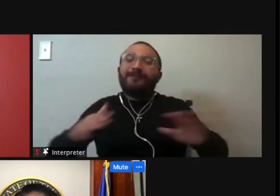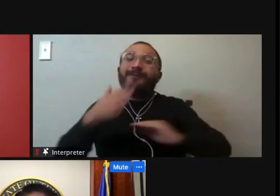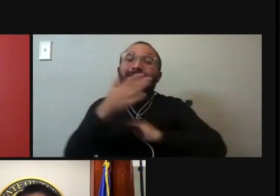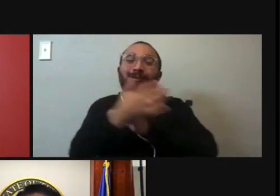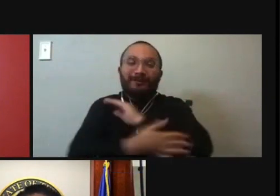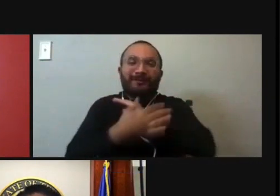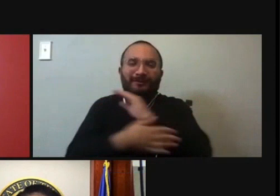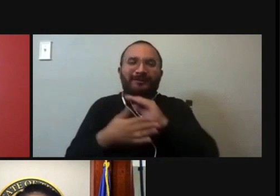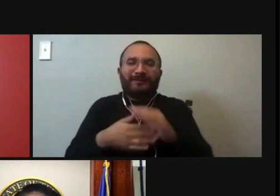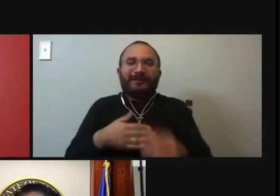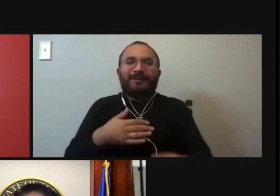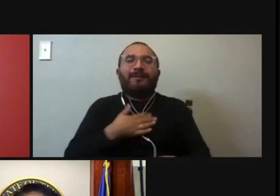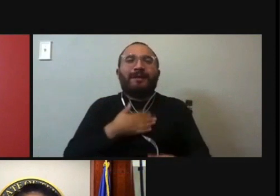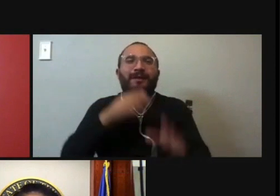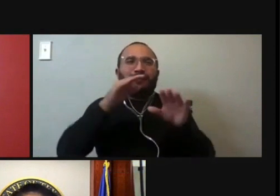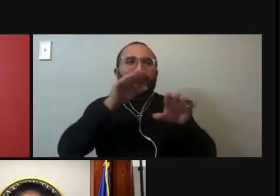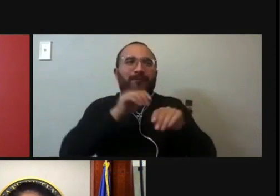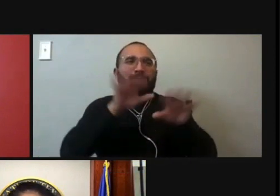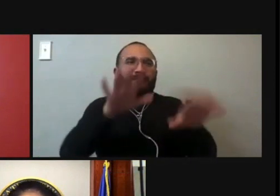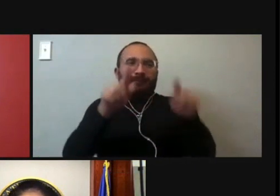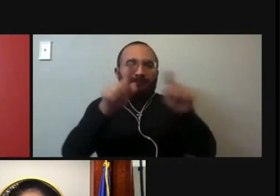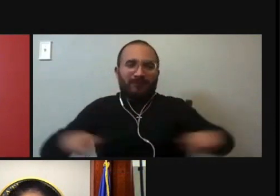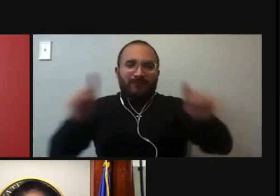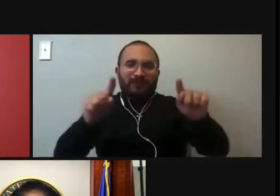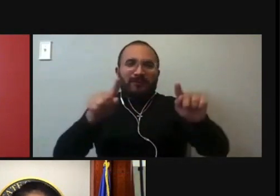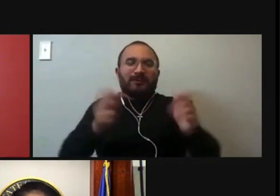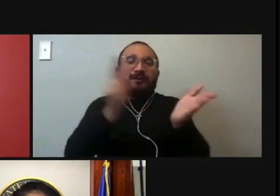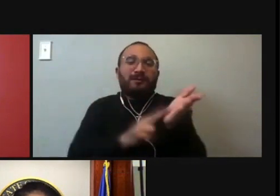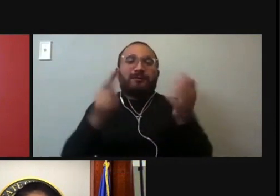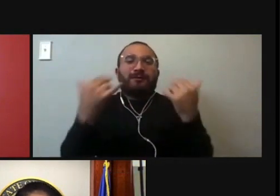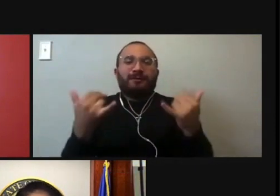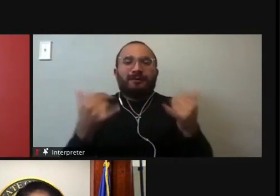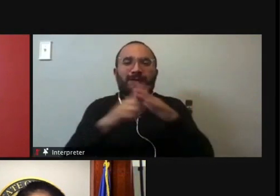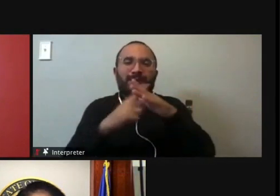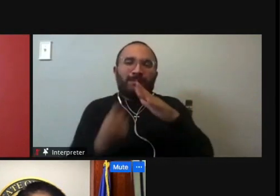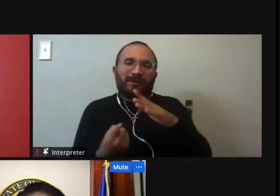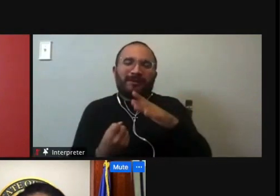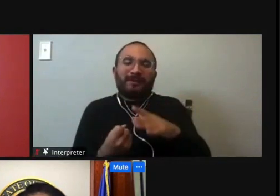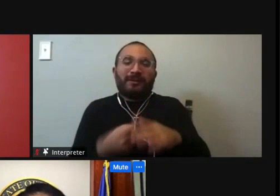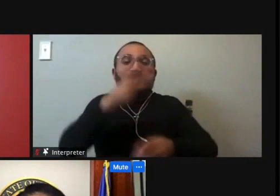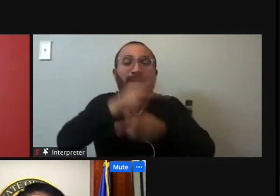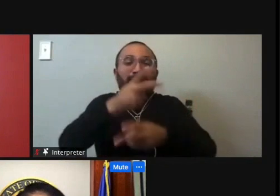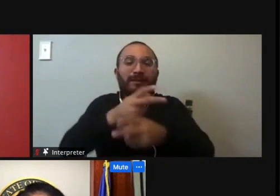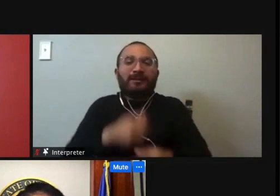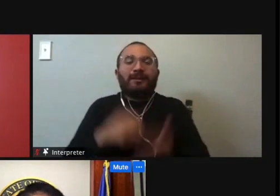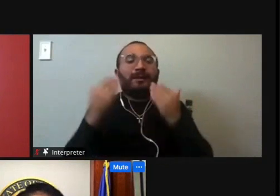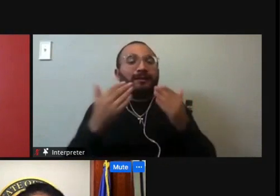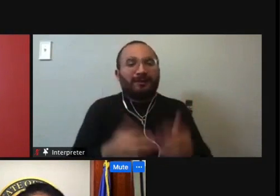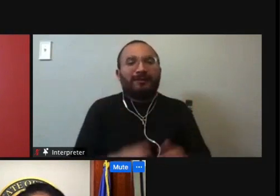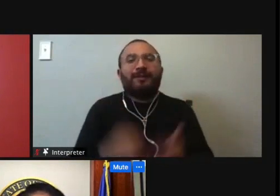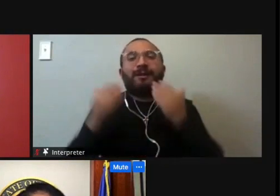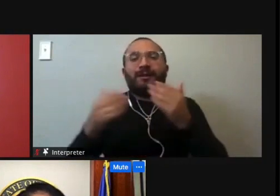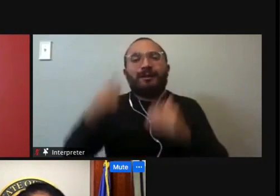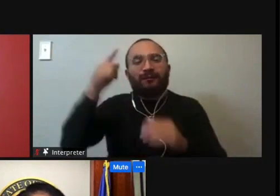So my blessings to you. Thank you very much. And signing off now. Take care of yourselves. Thank you so much. And thank you again